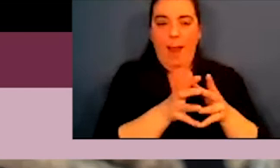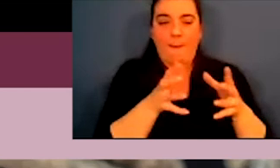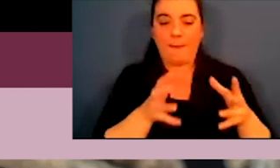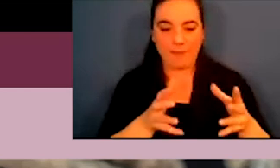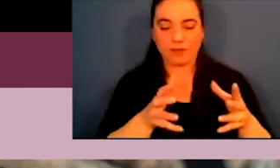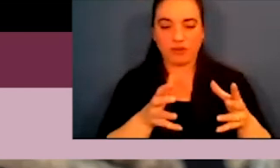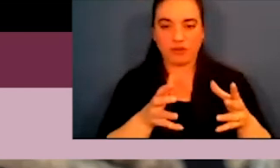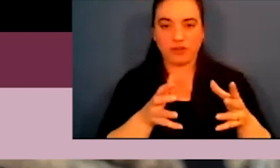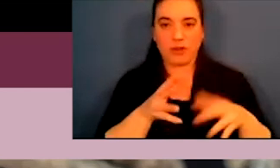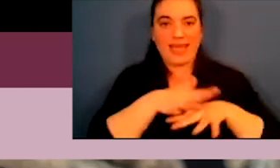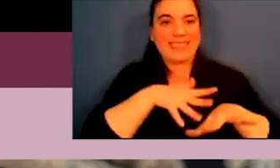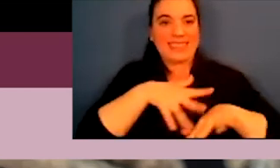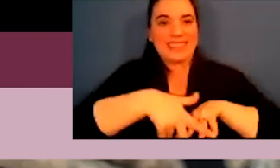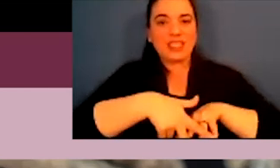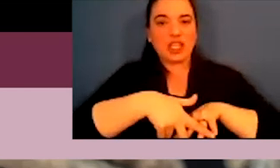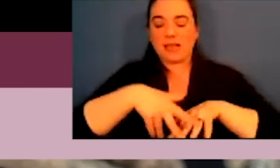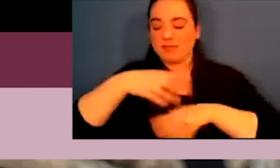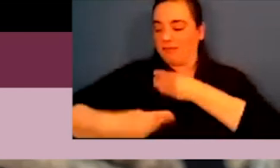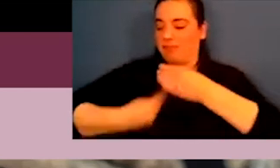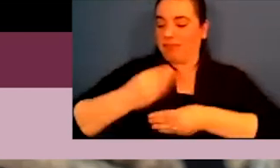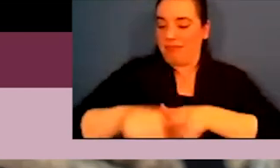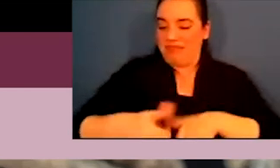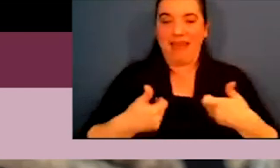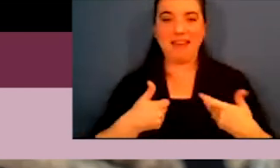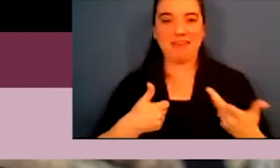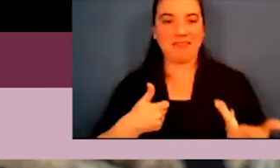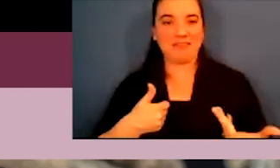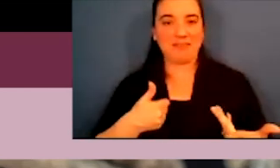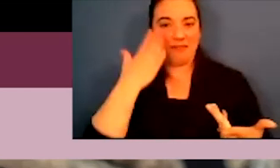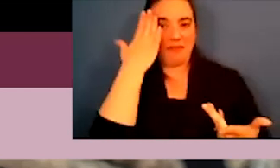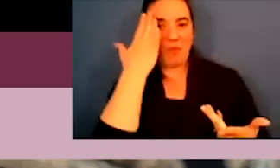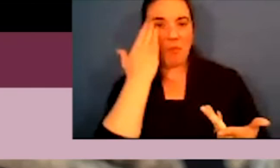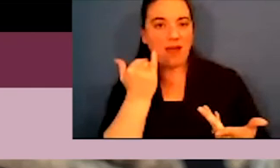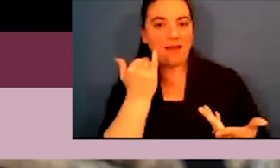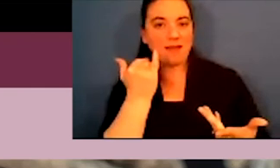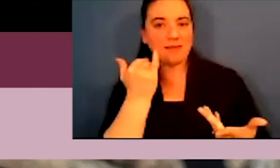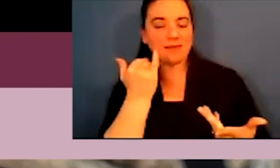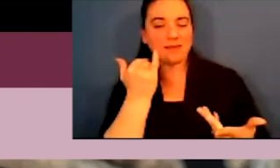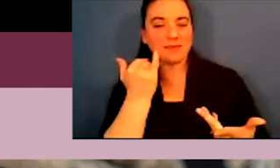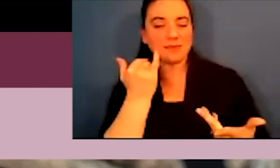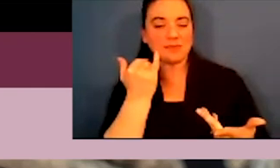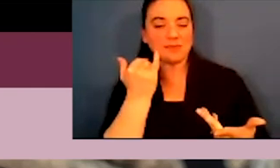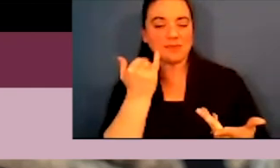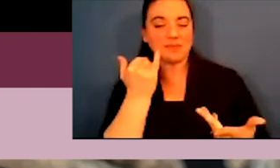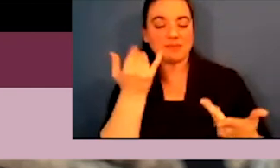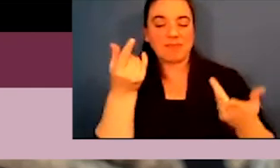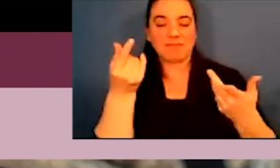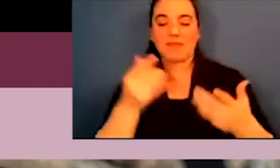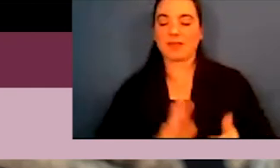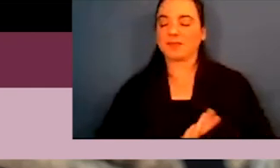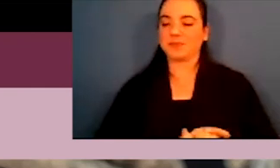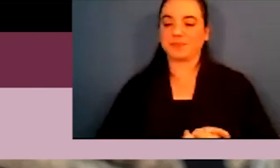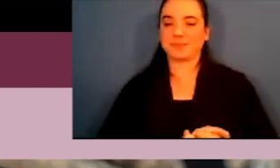indigenous, no matter how much indigenous descendants they might have,